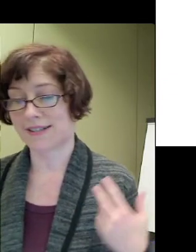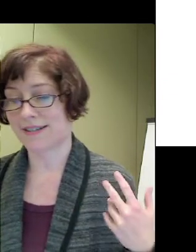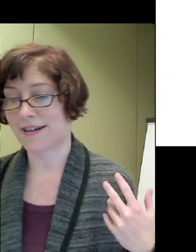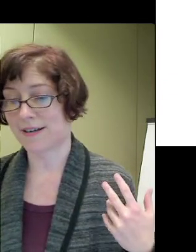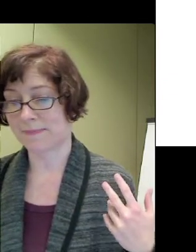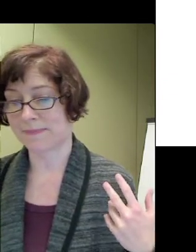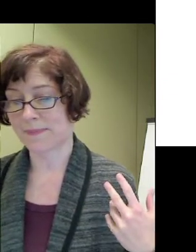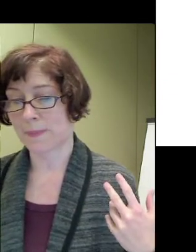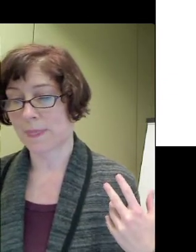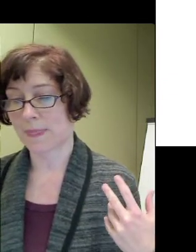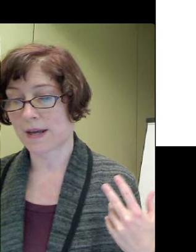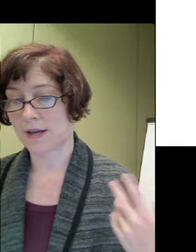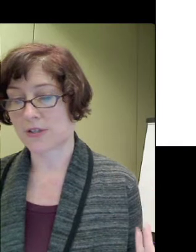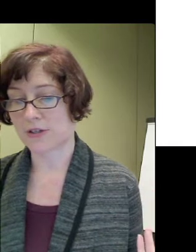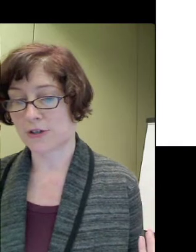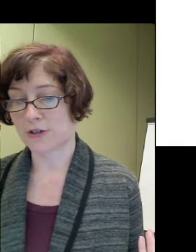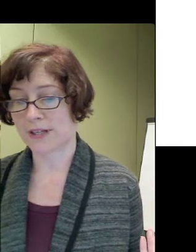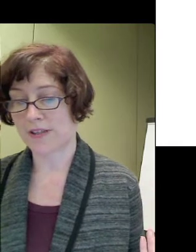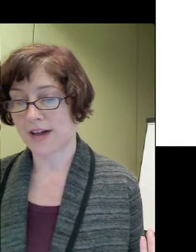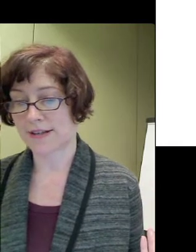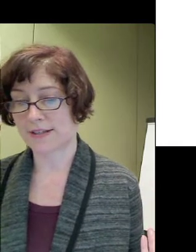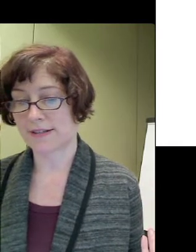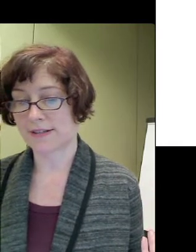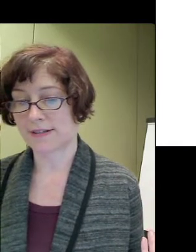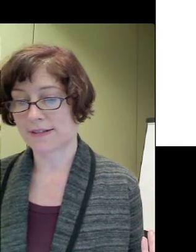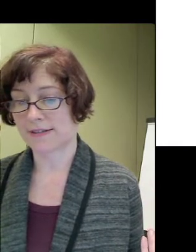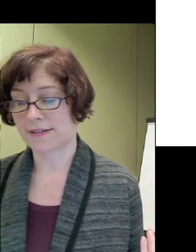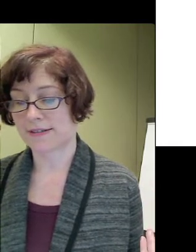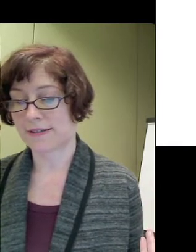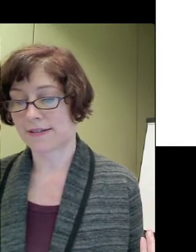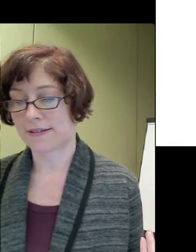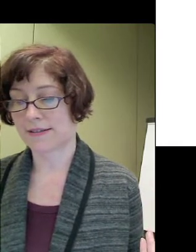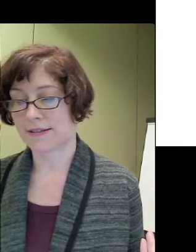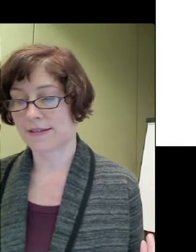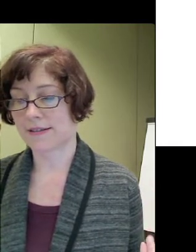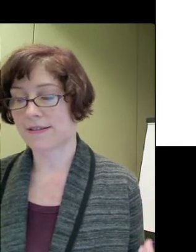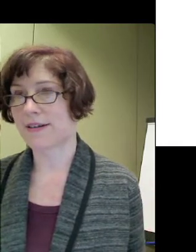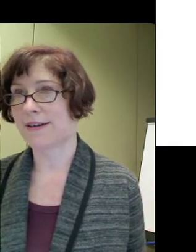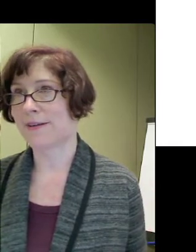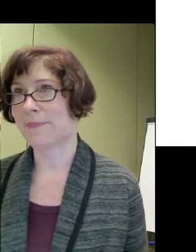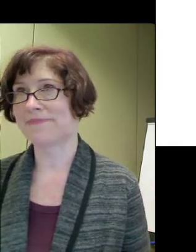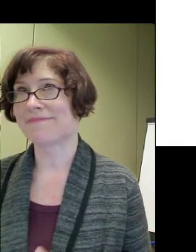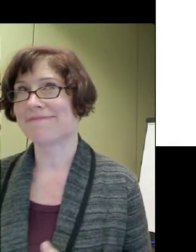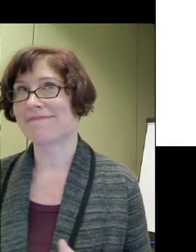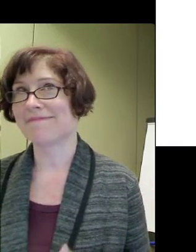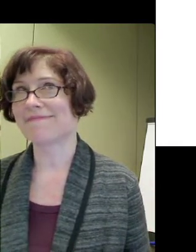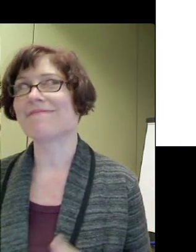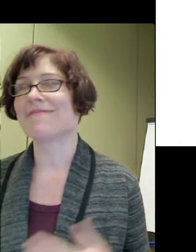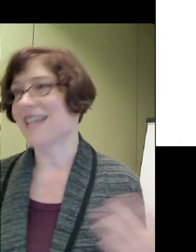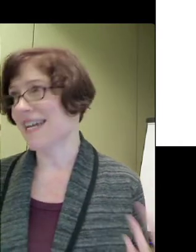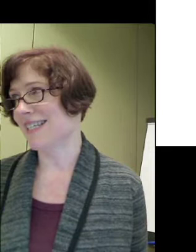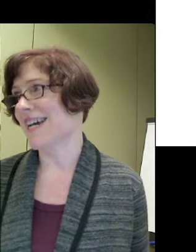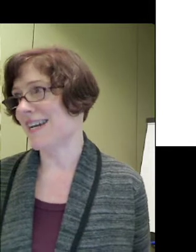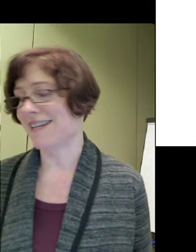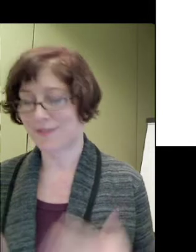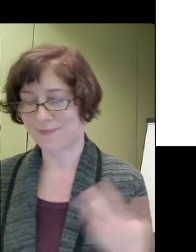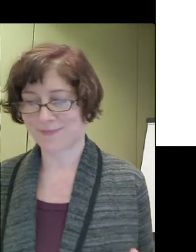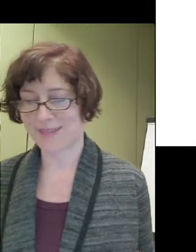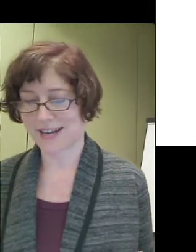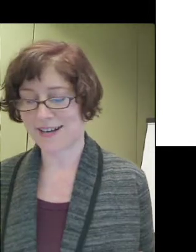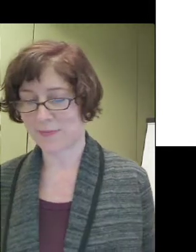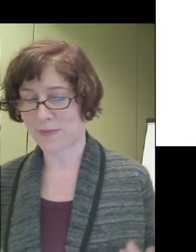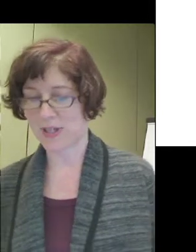and it was determined that the ADA